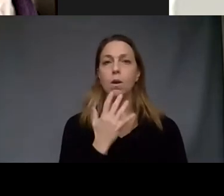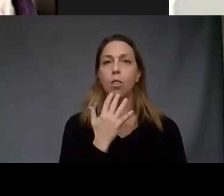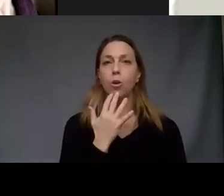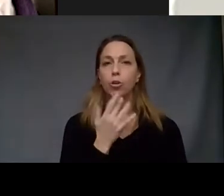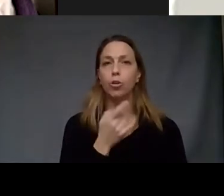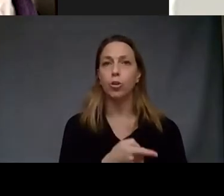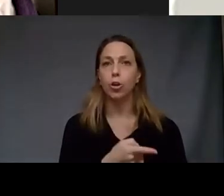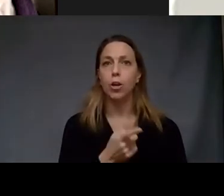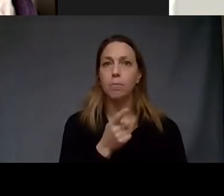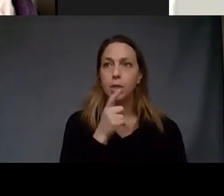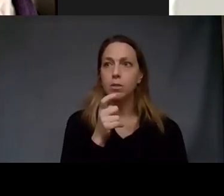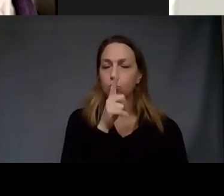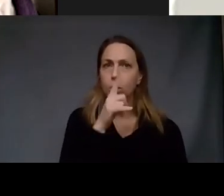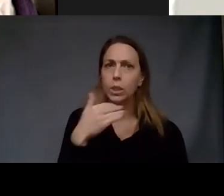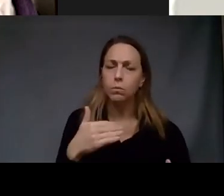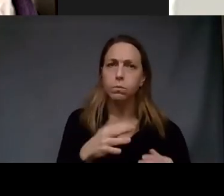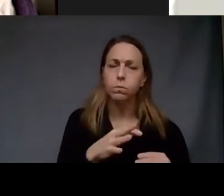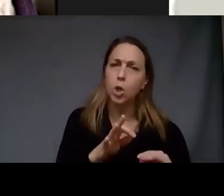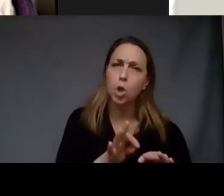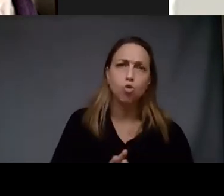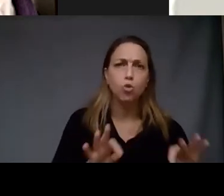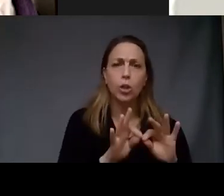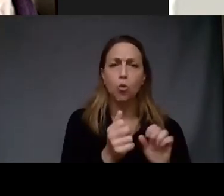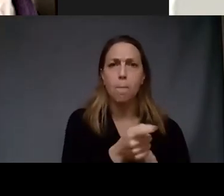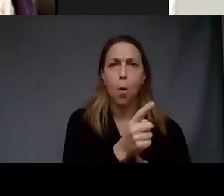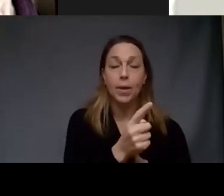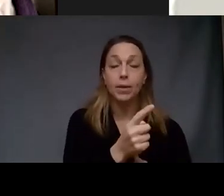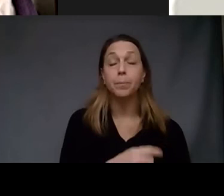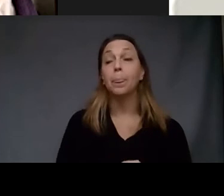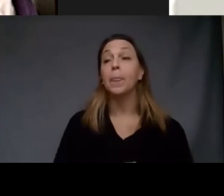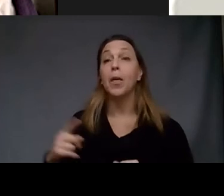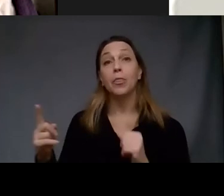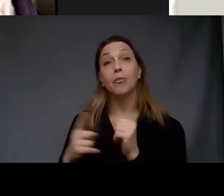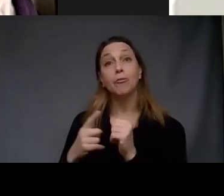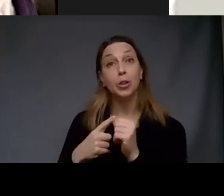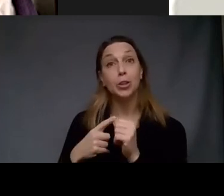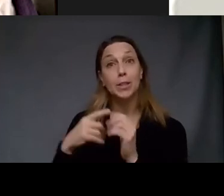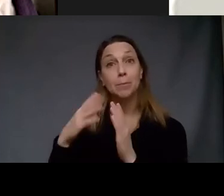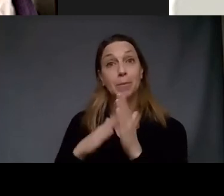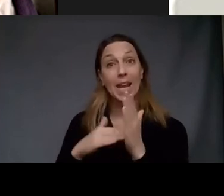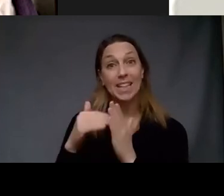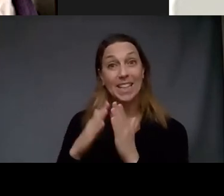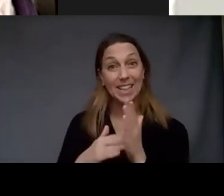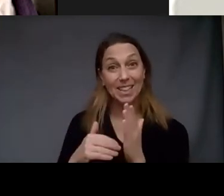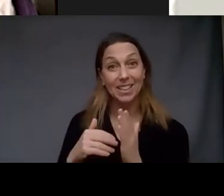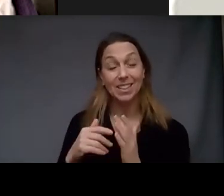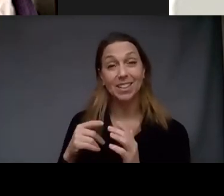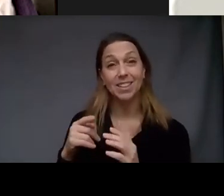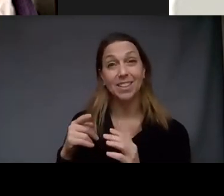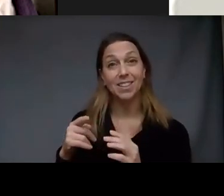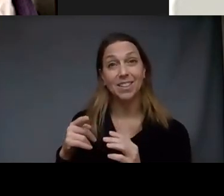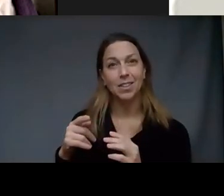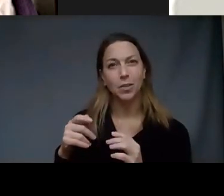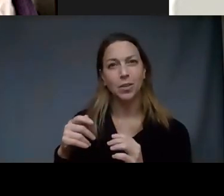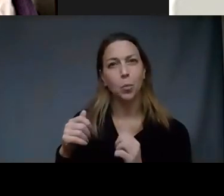critical moment in the first painting which I called where the little ceramic